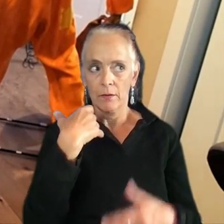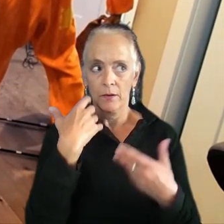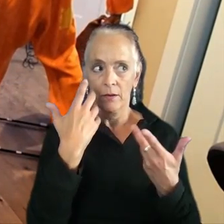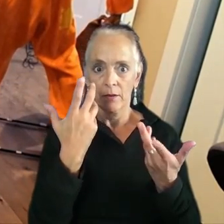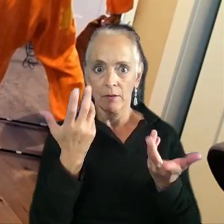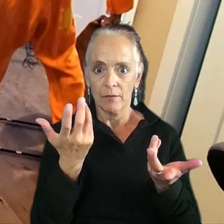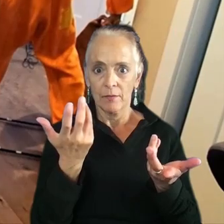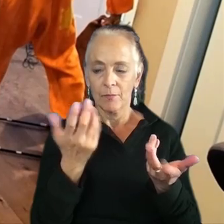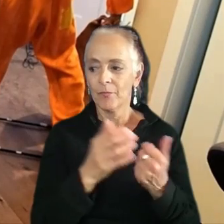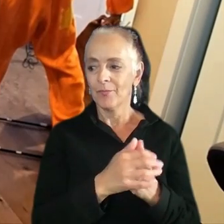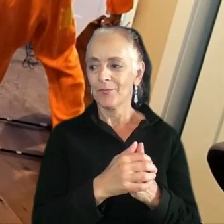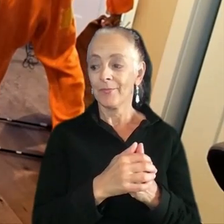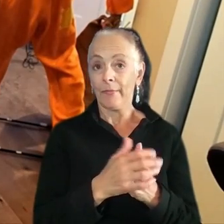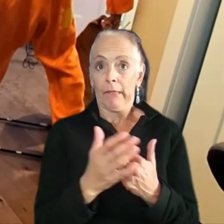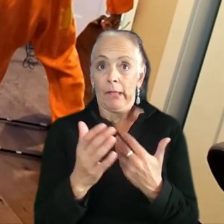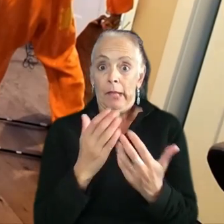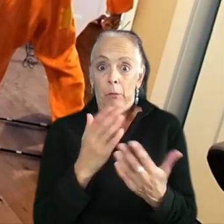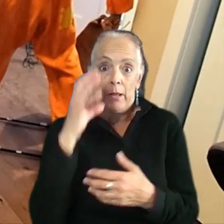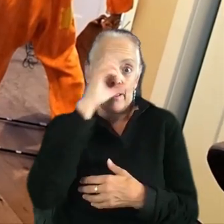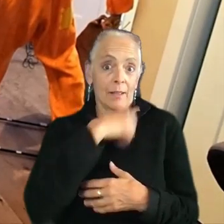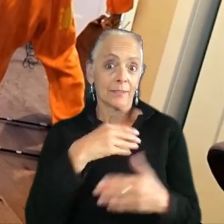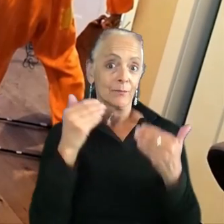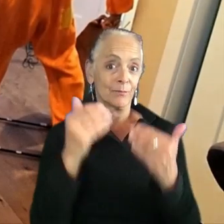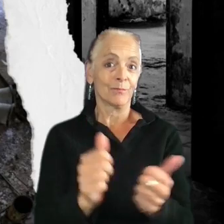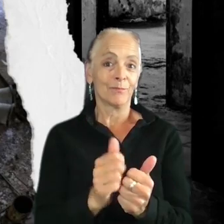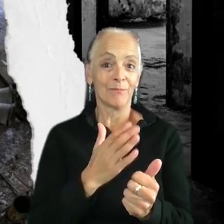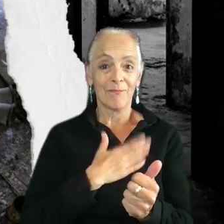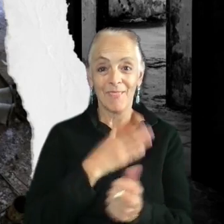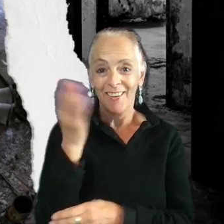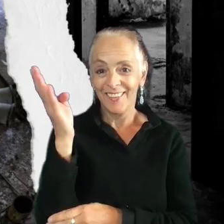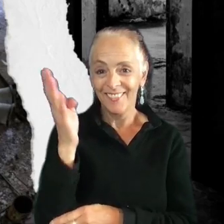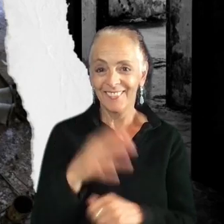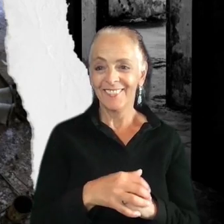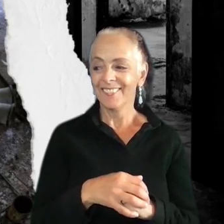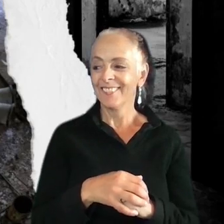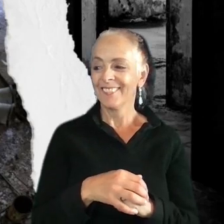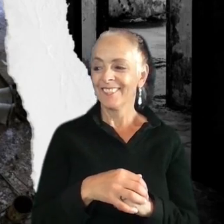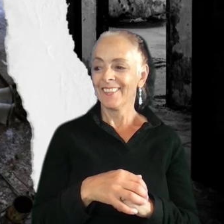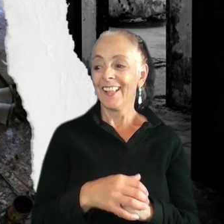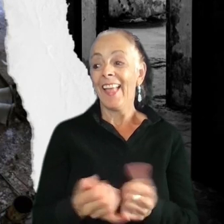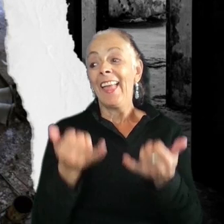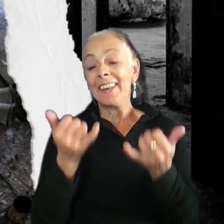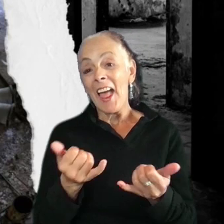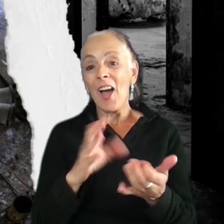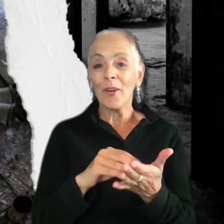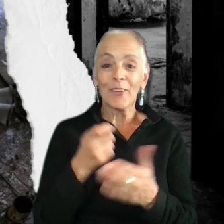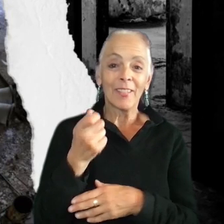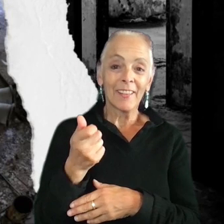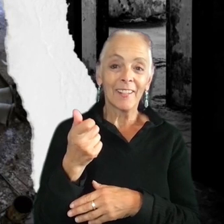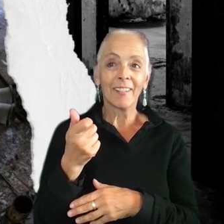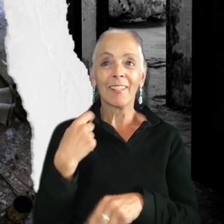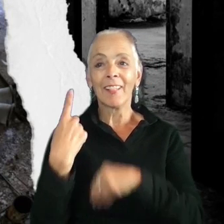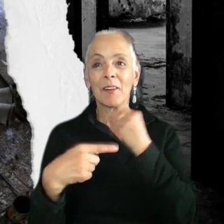Anyway, I guess I'll continue with my section. So, now we've learned a little bit about